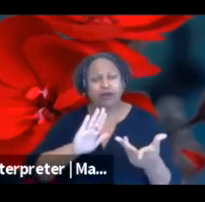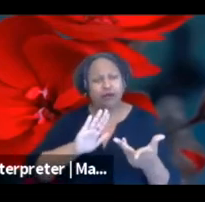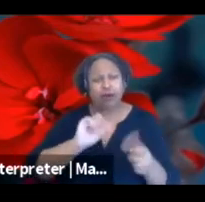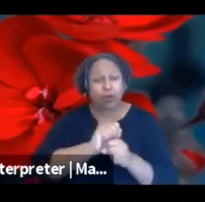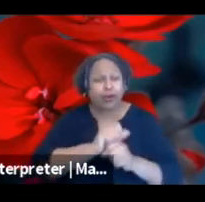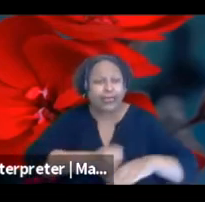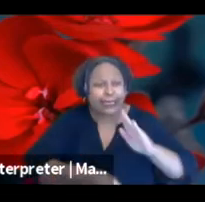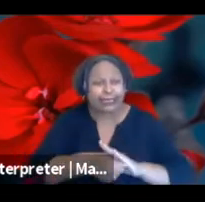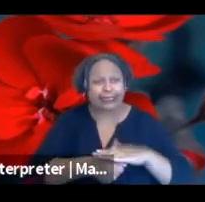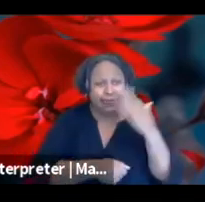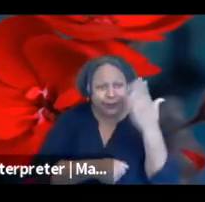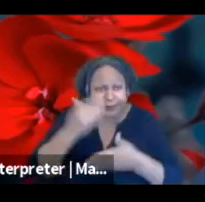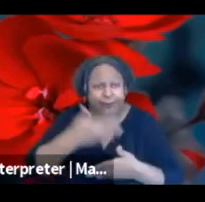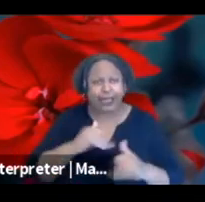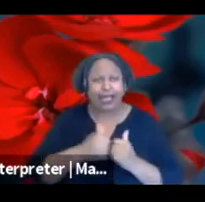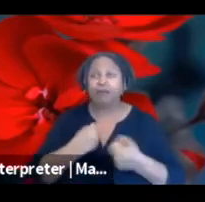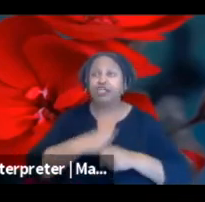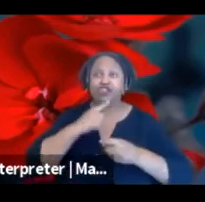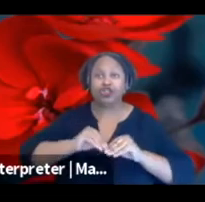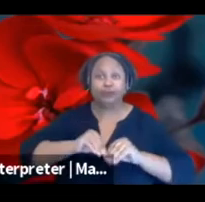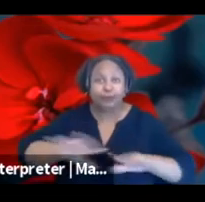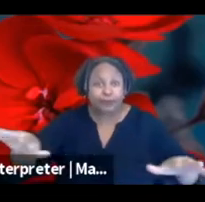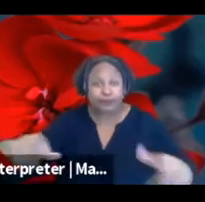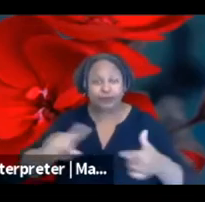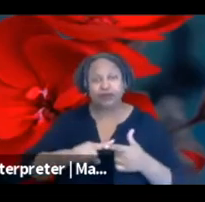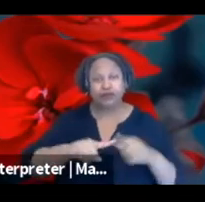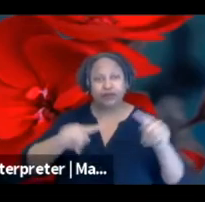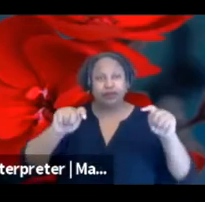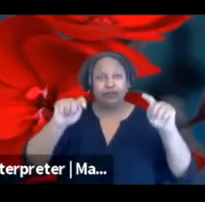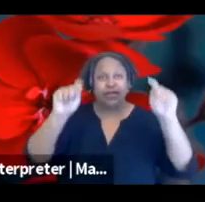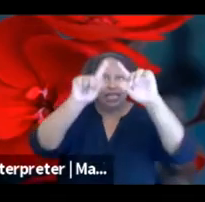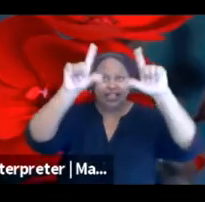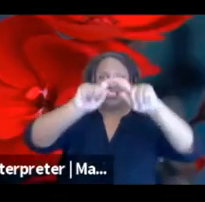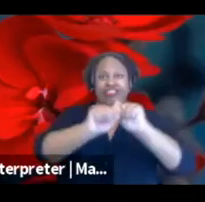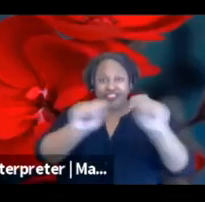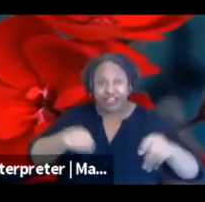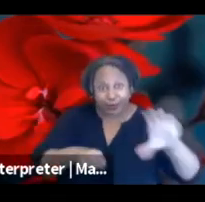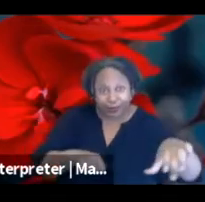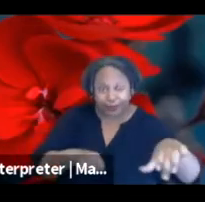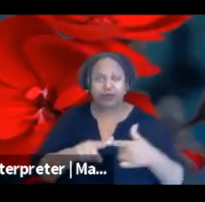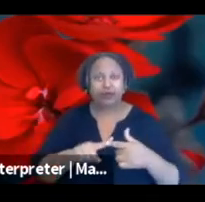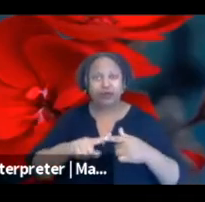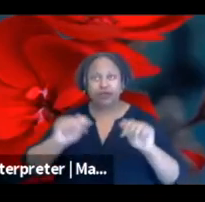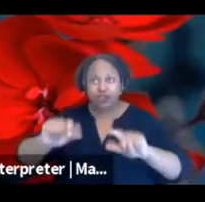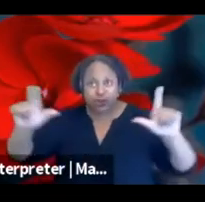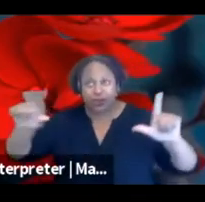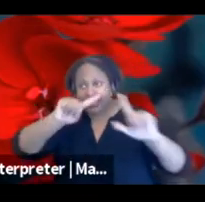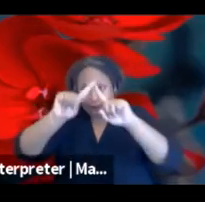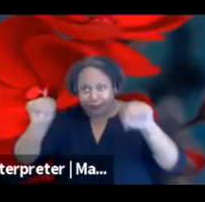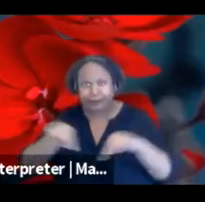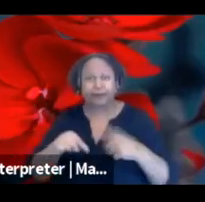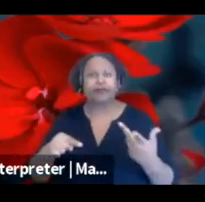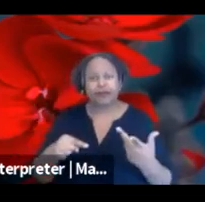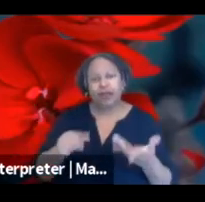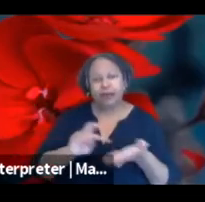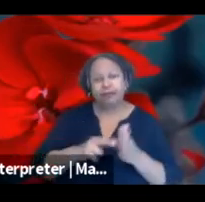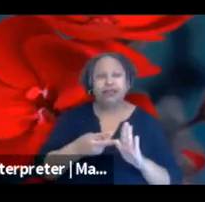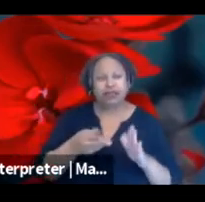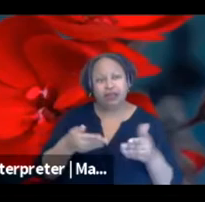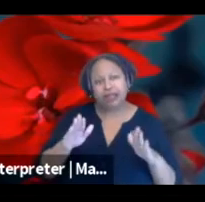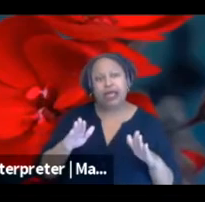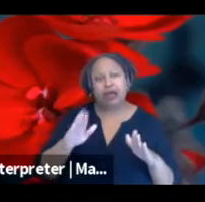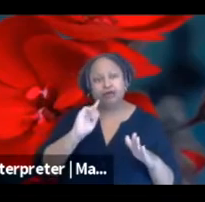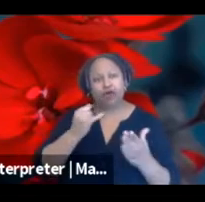in a theater, on a screen, to alleviate some pressure and allow for freer creation. So the idea of freer